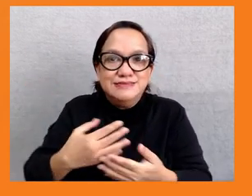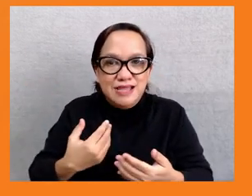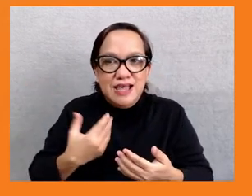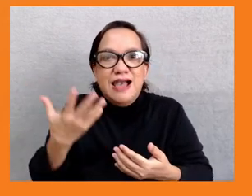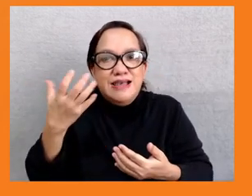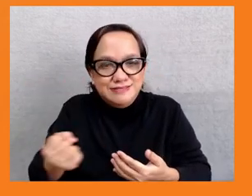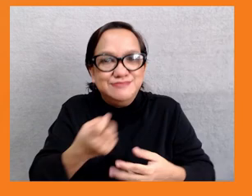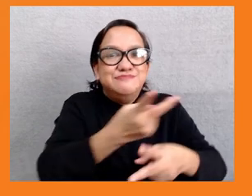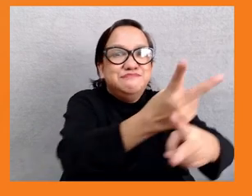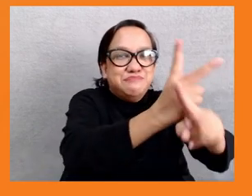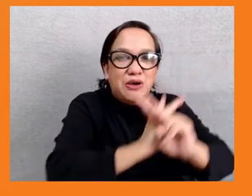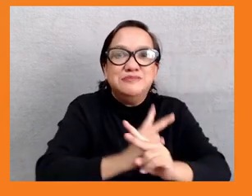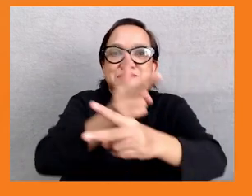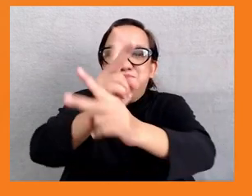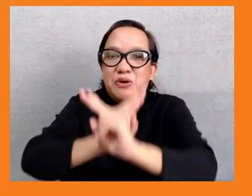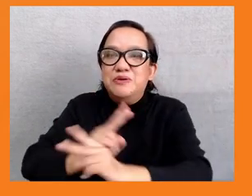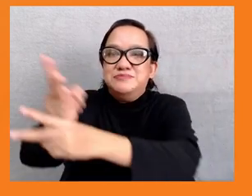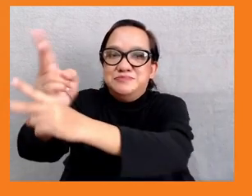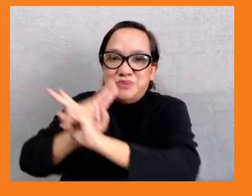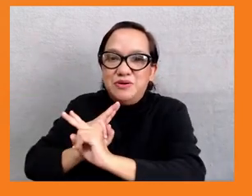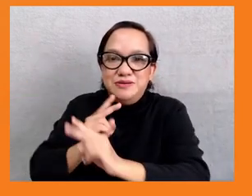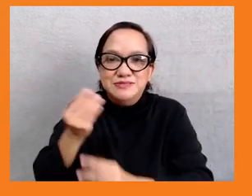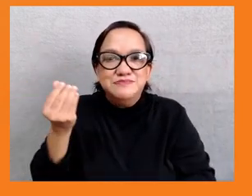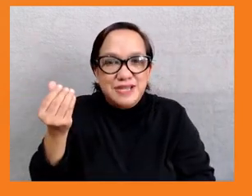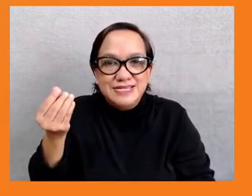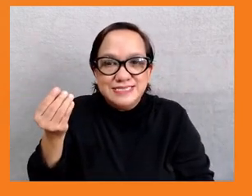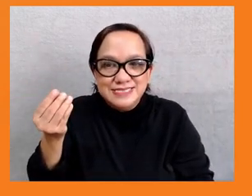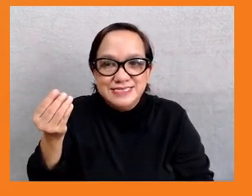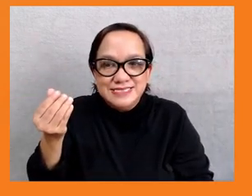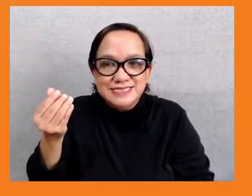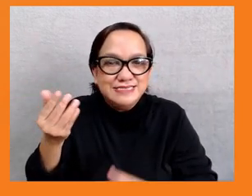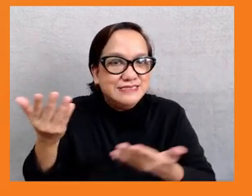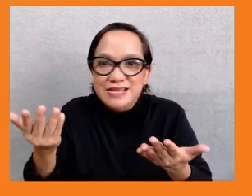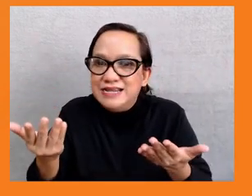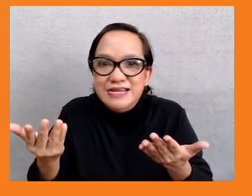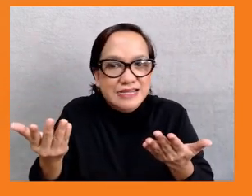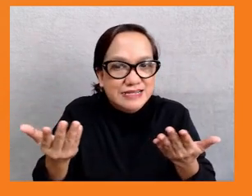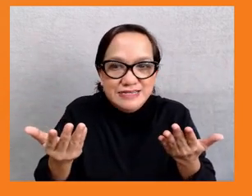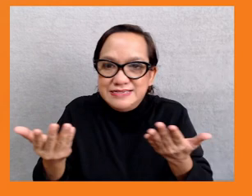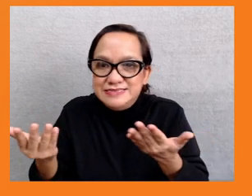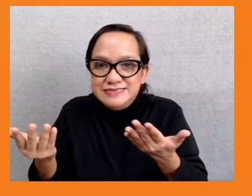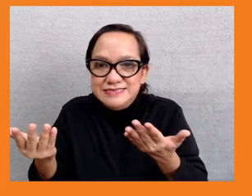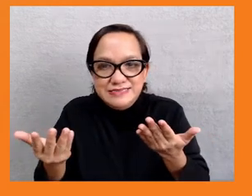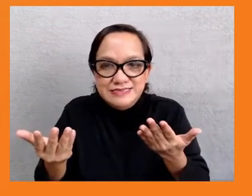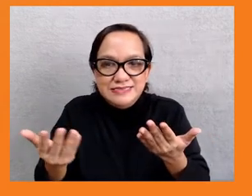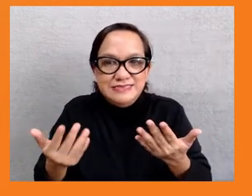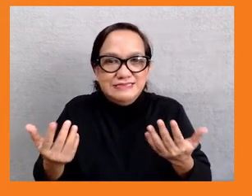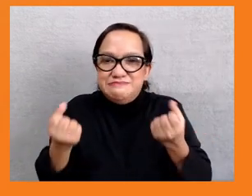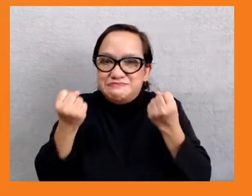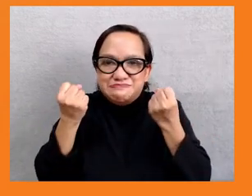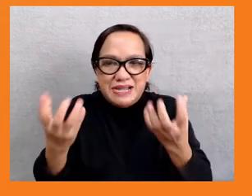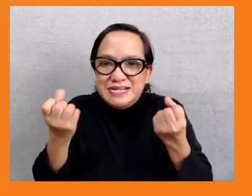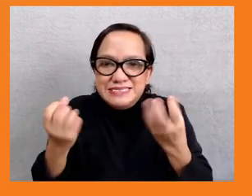many governments are going to kind of run out of the space to keep spending. And one way to relieve that pressure